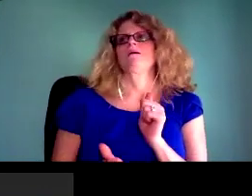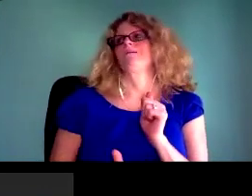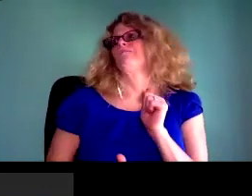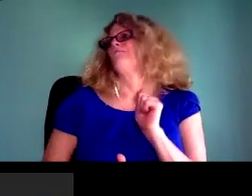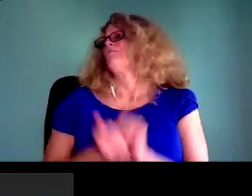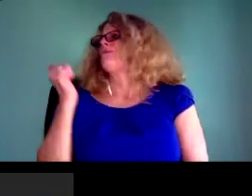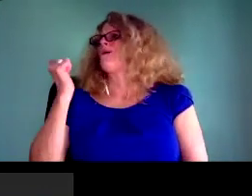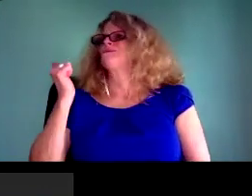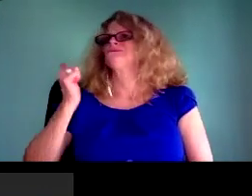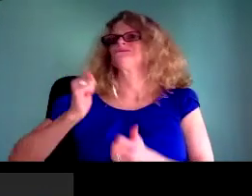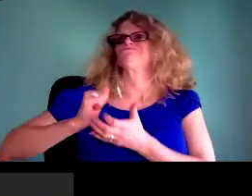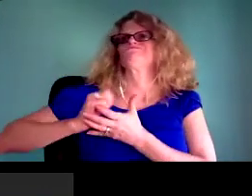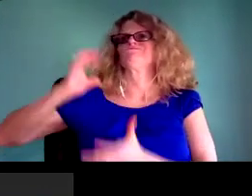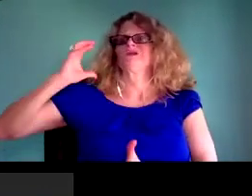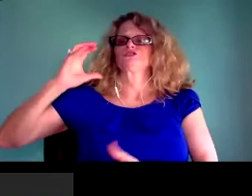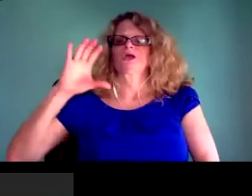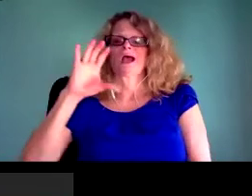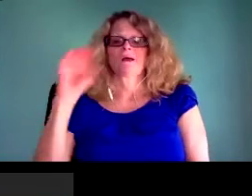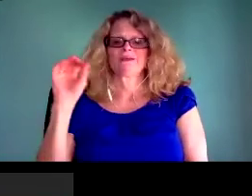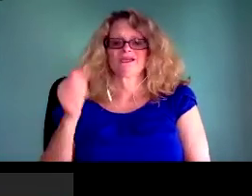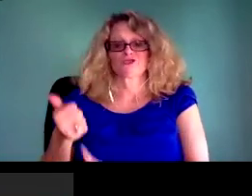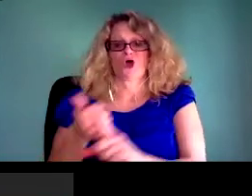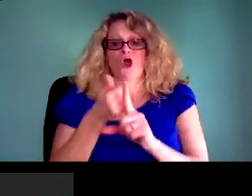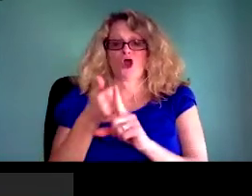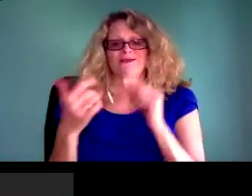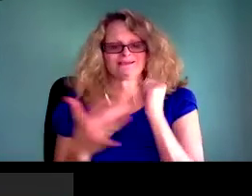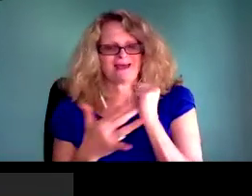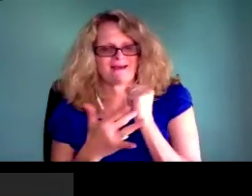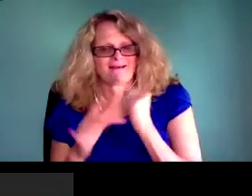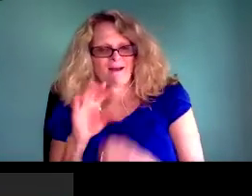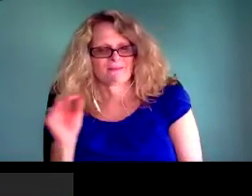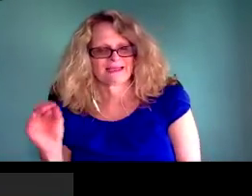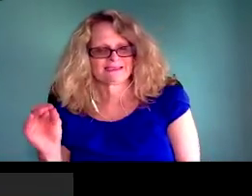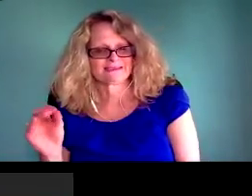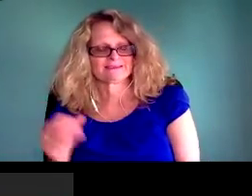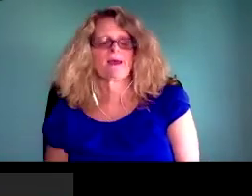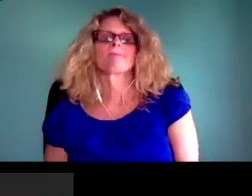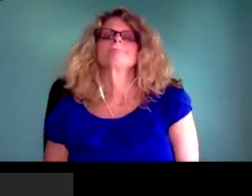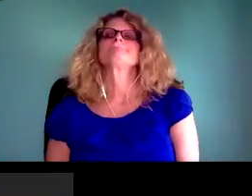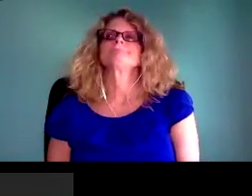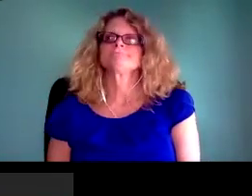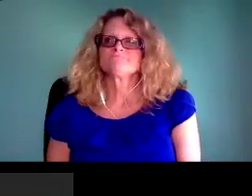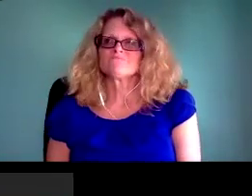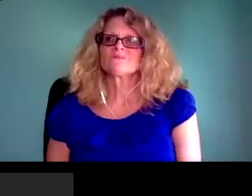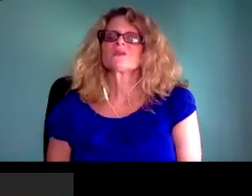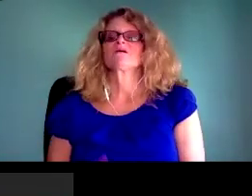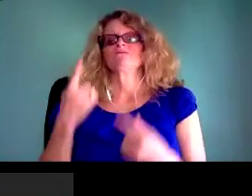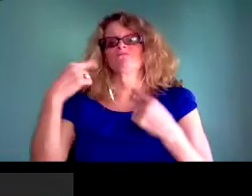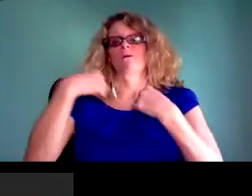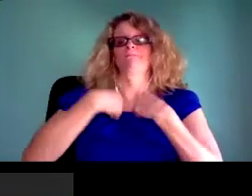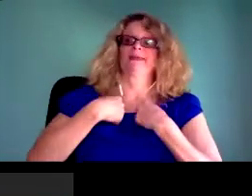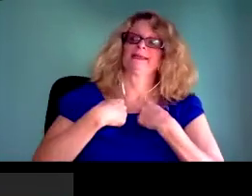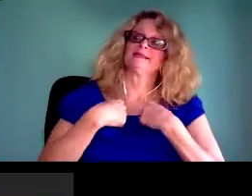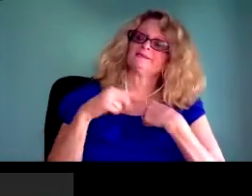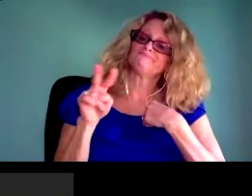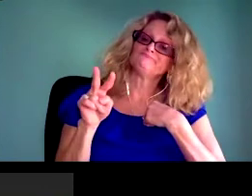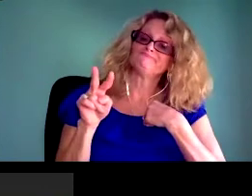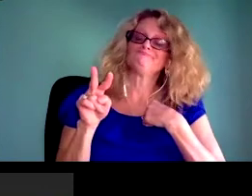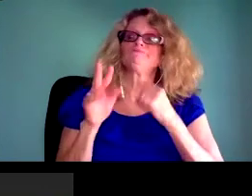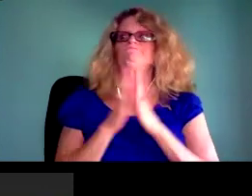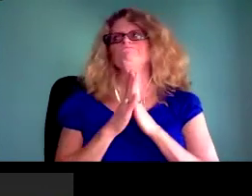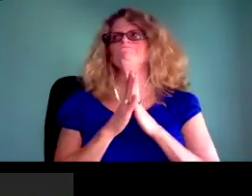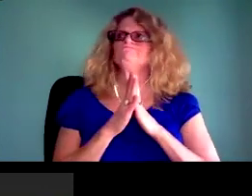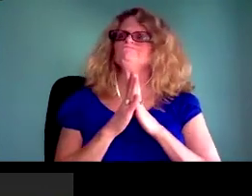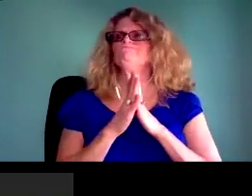was, of course, that the era that was predicated upon occupying indigenous land and also